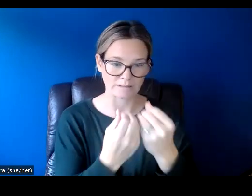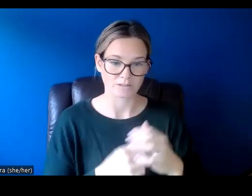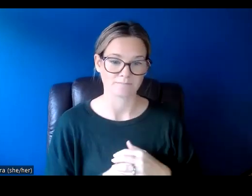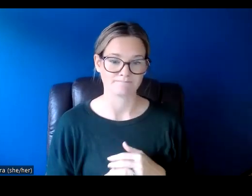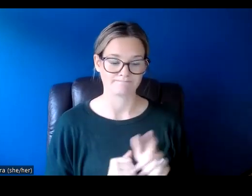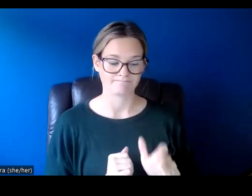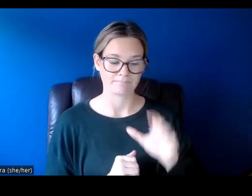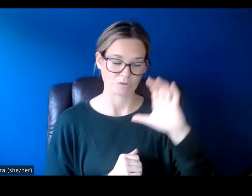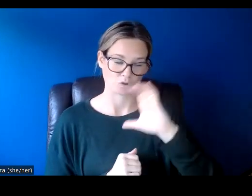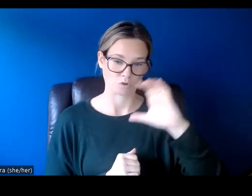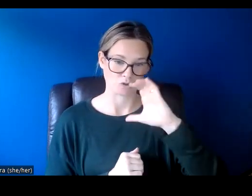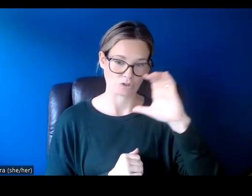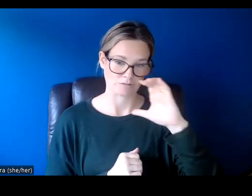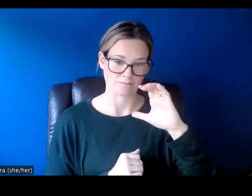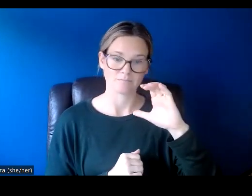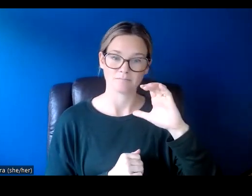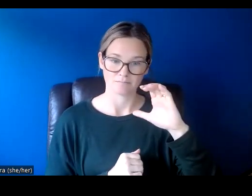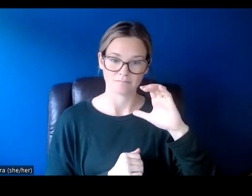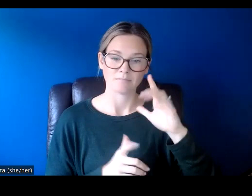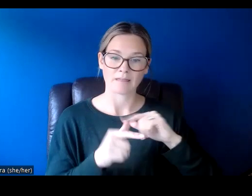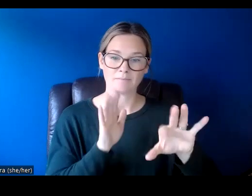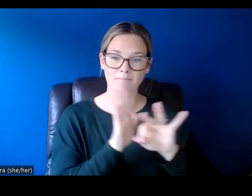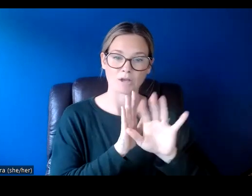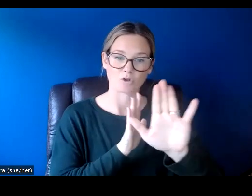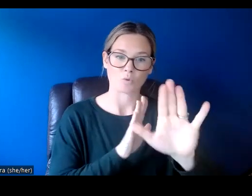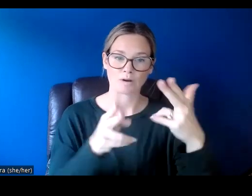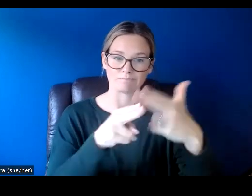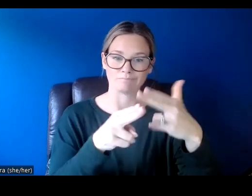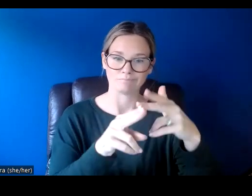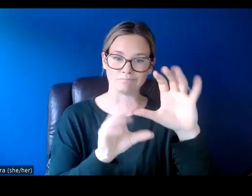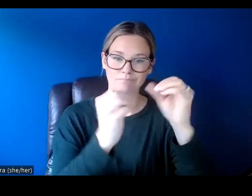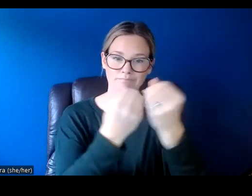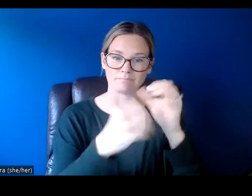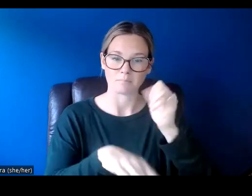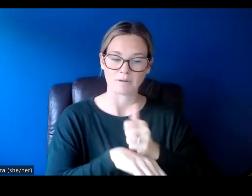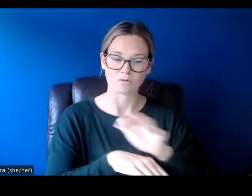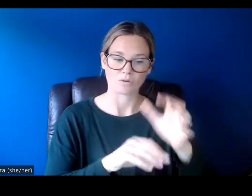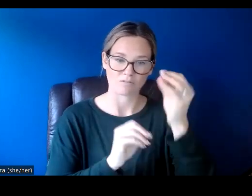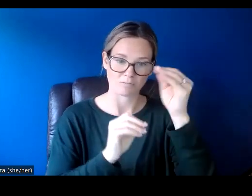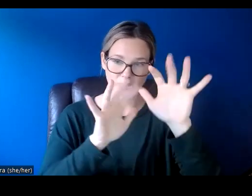Click search and you will be able to select your organization based on that information.